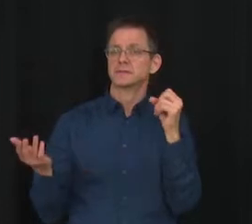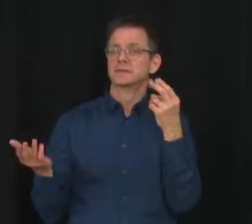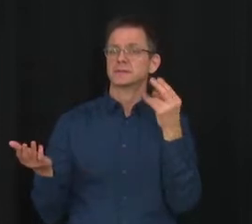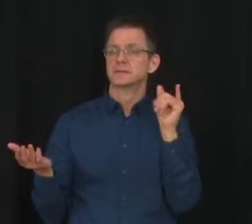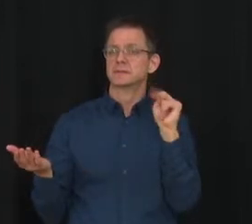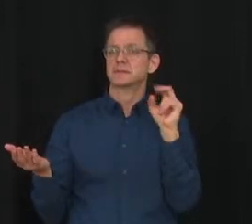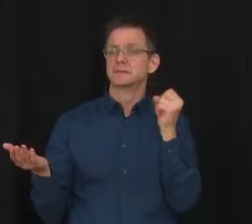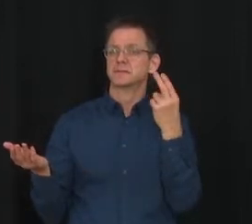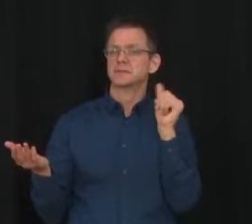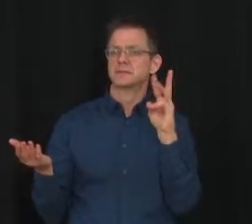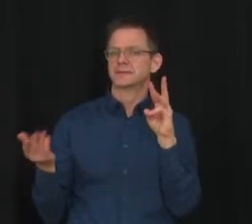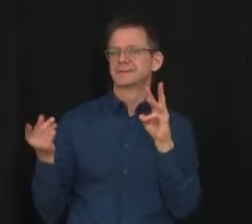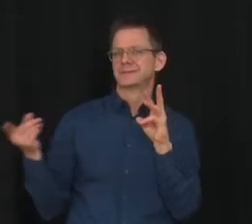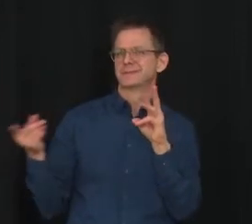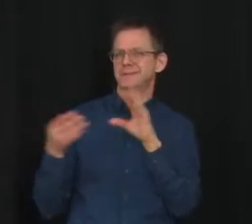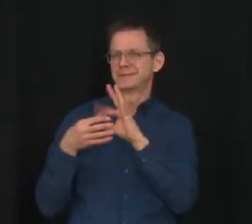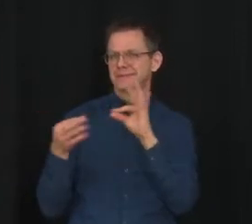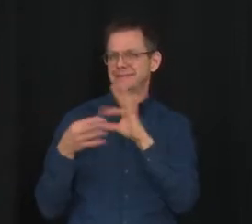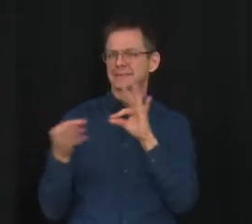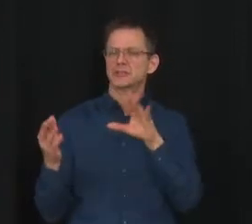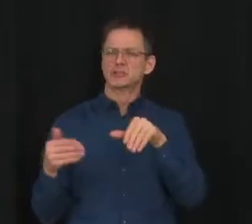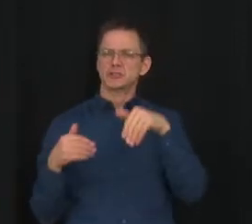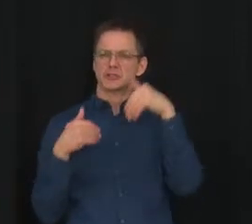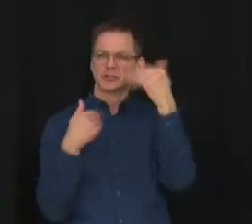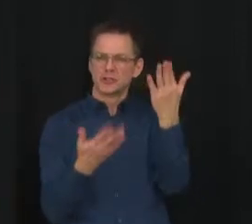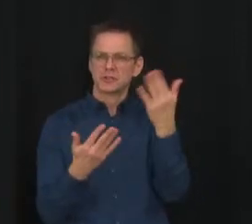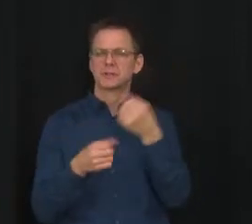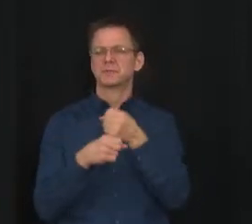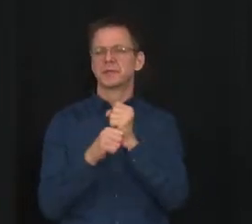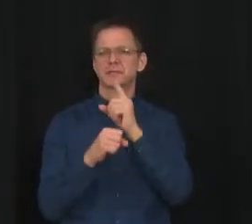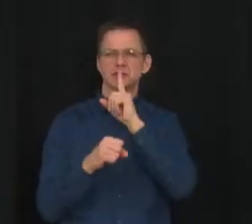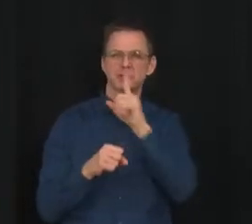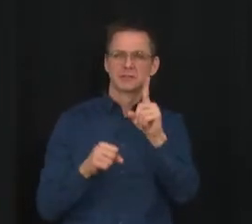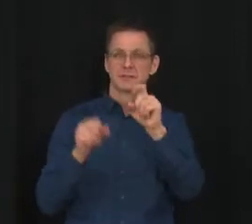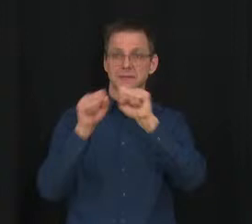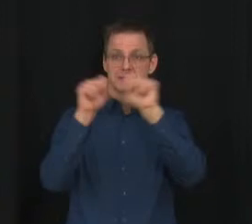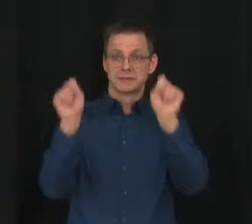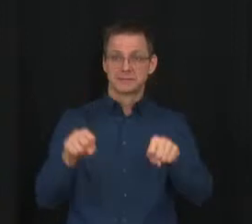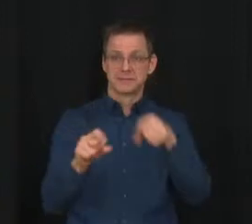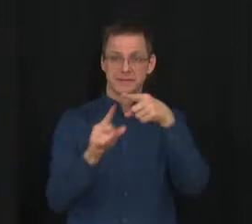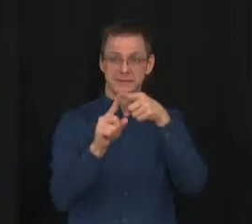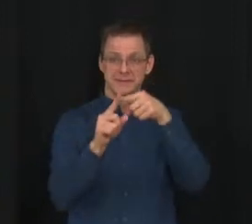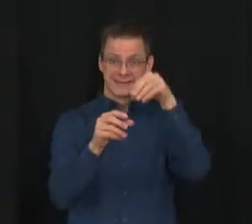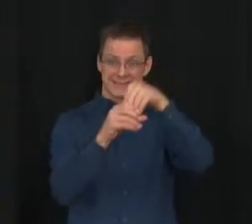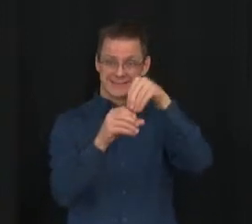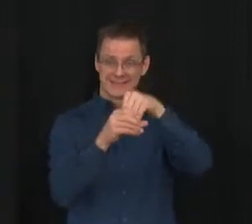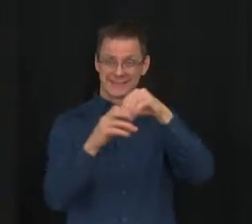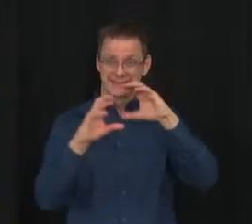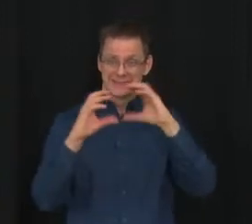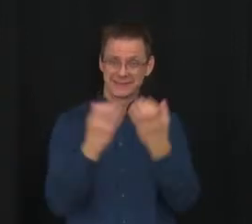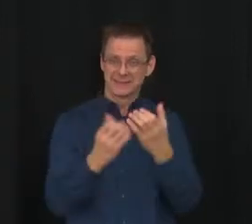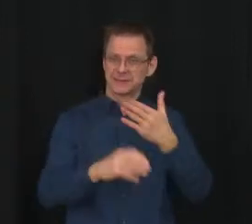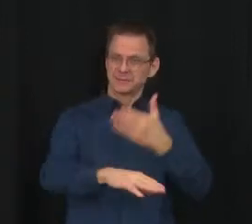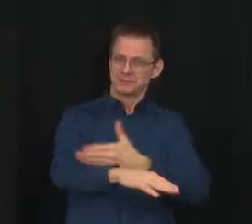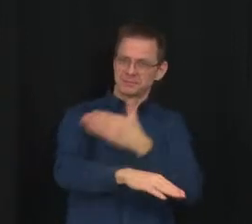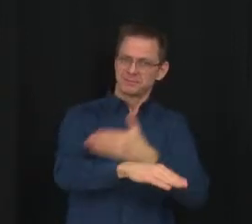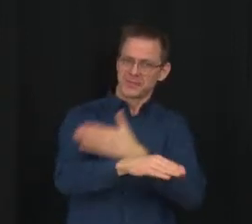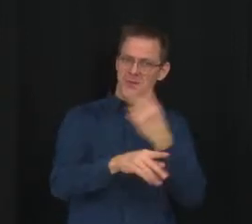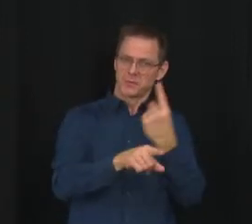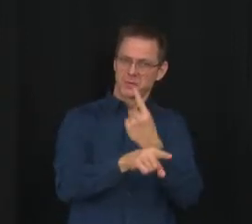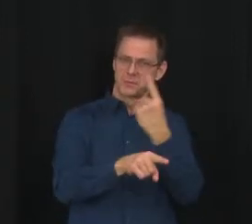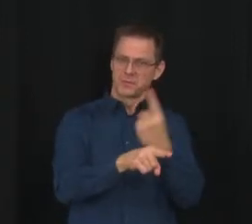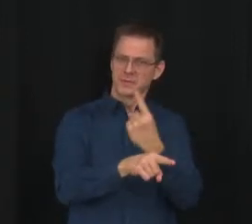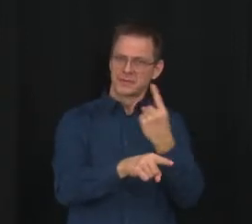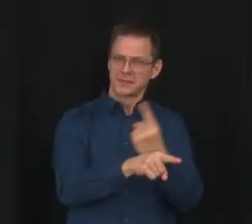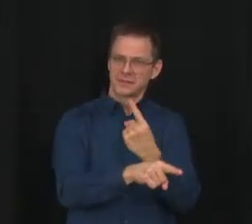that their recommendation is to make sure that the ventilation systems that are in place are in good working order. All our school authorities have made that